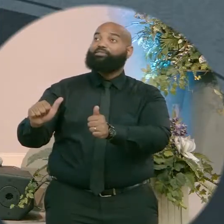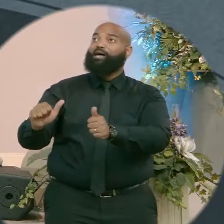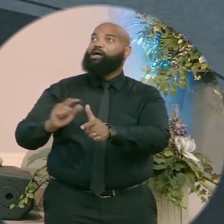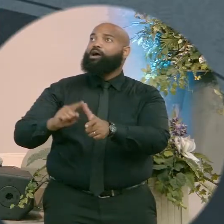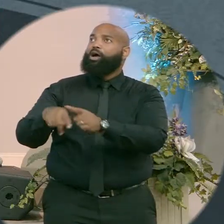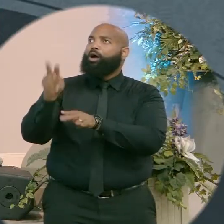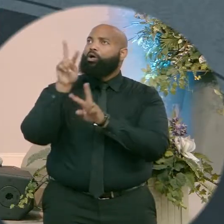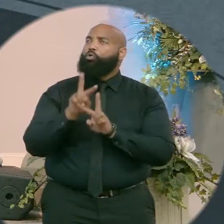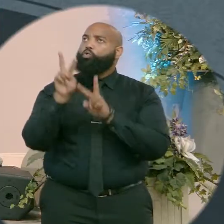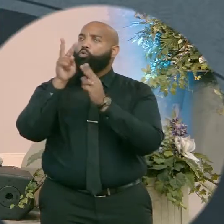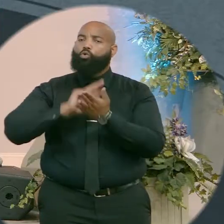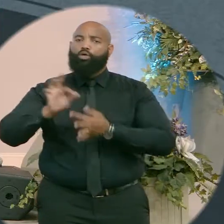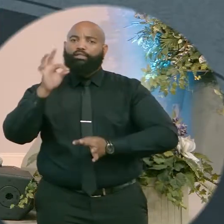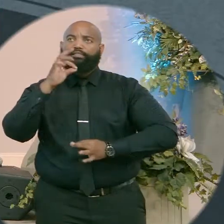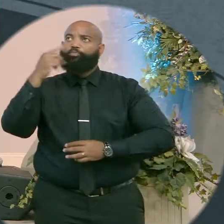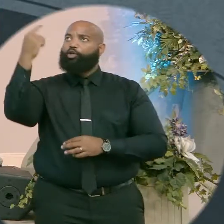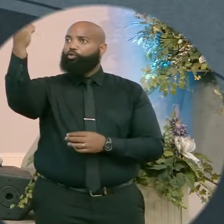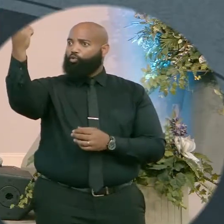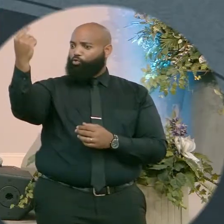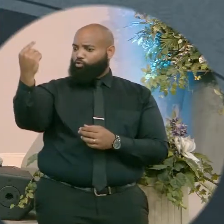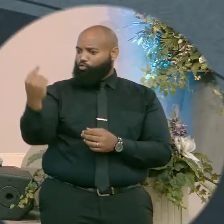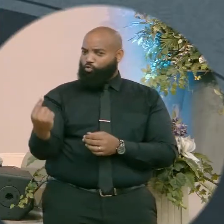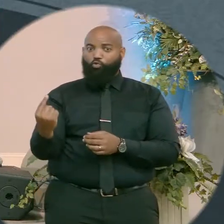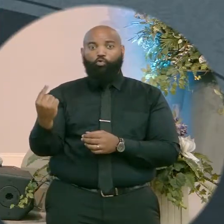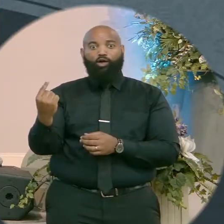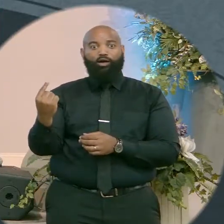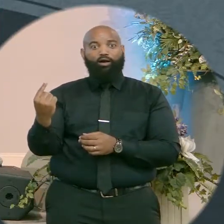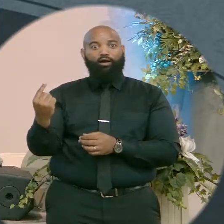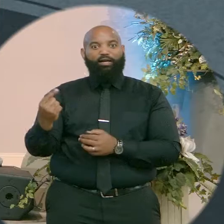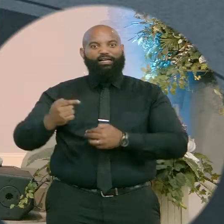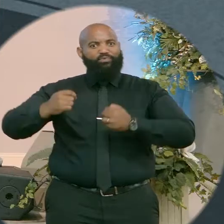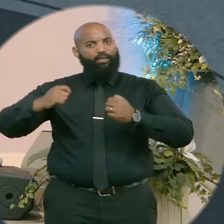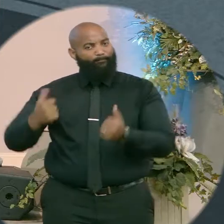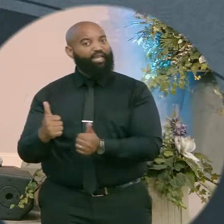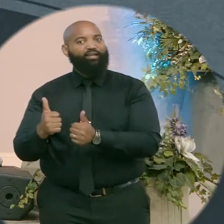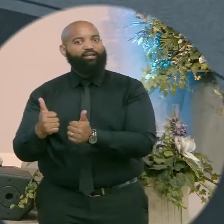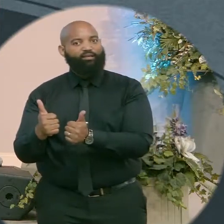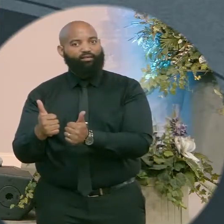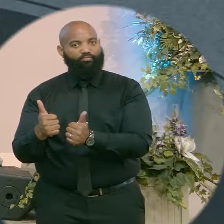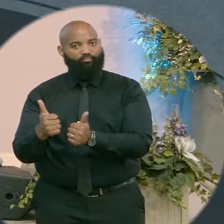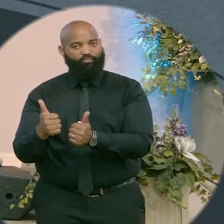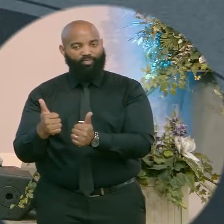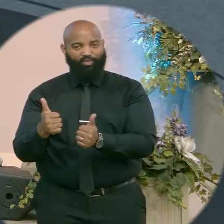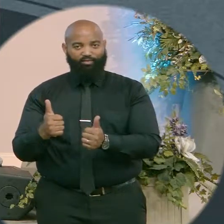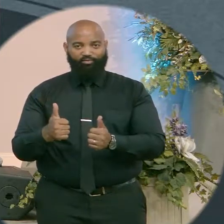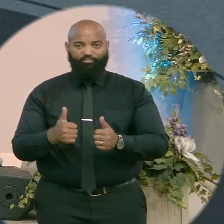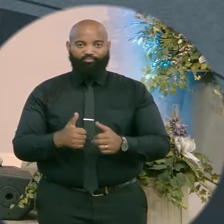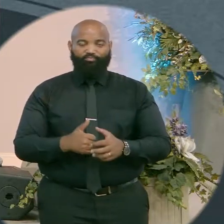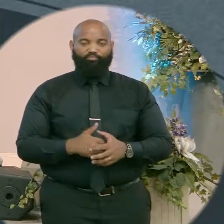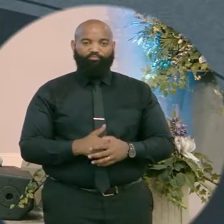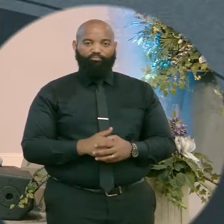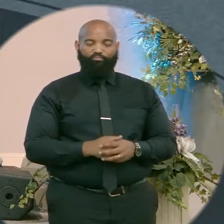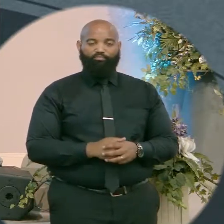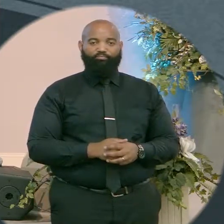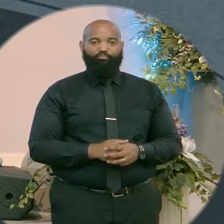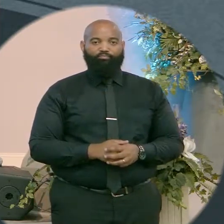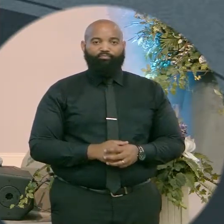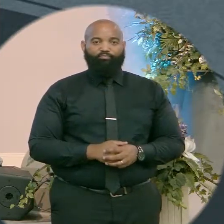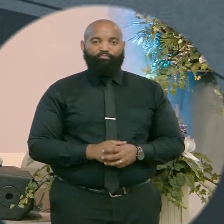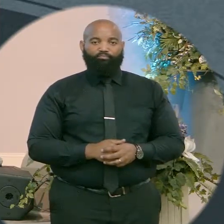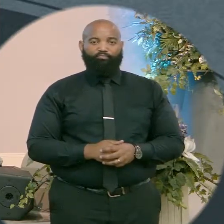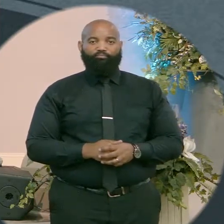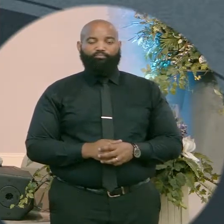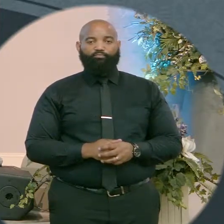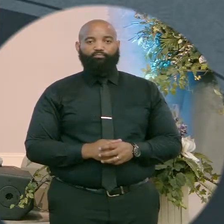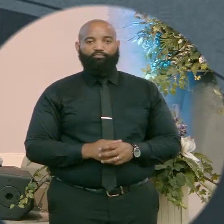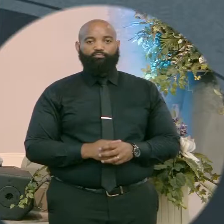a dove. I had you repeat the word immediately because as soon as he comes up, the Holy Spirit descends on Jesus through the opening